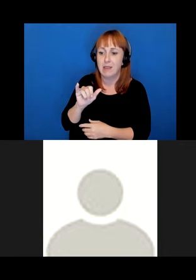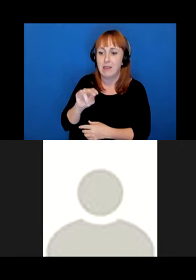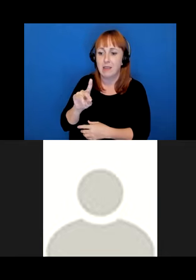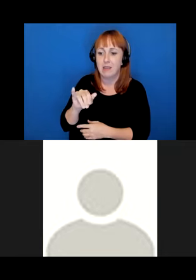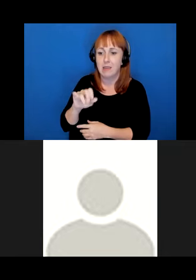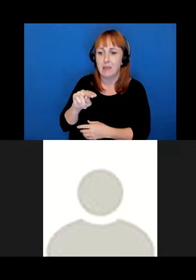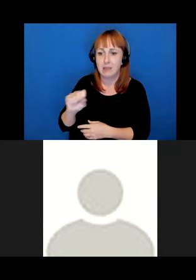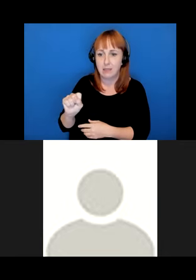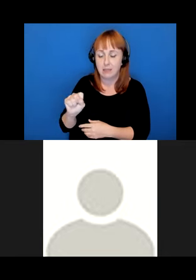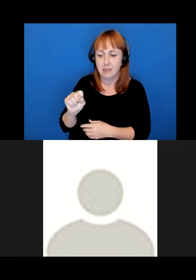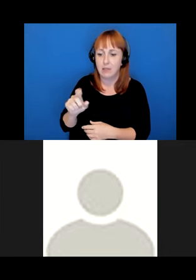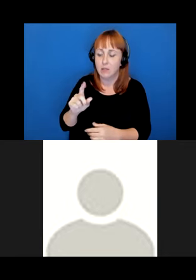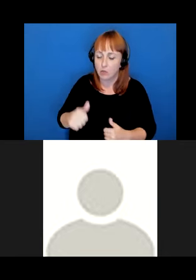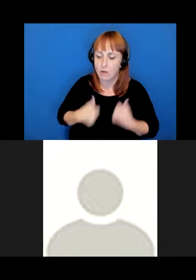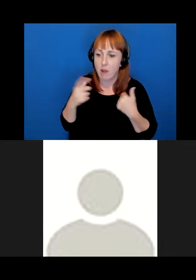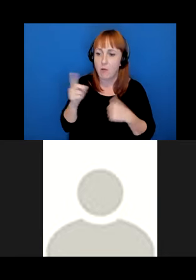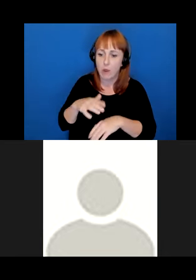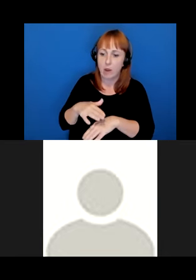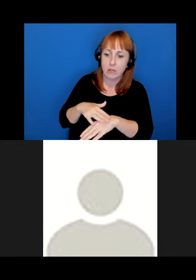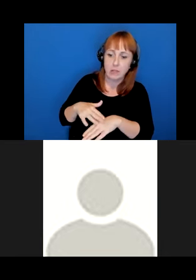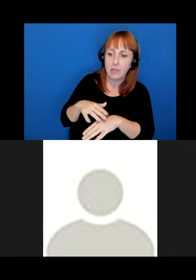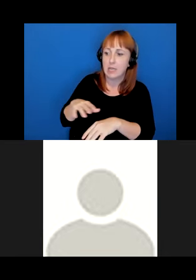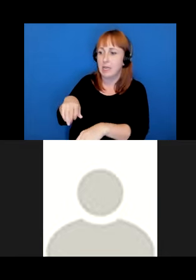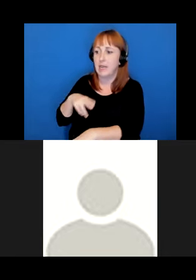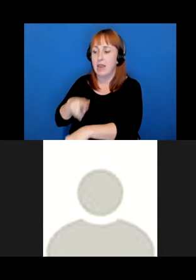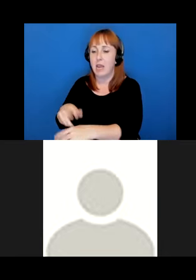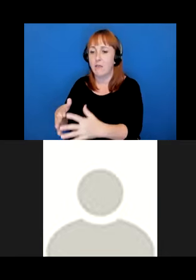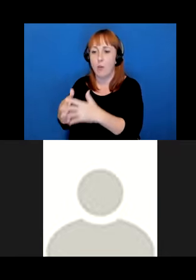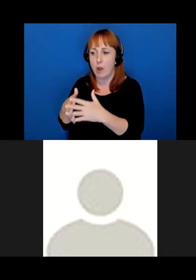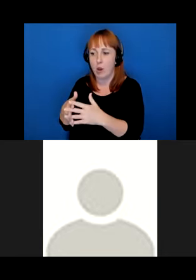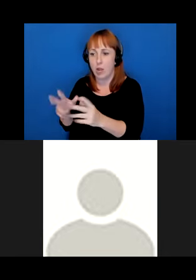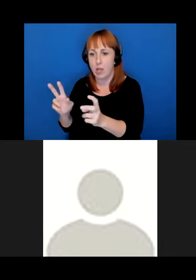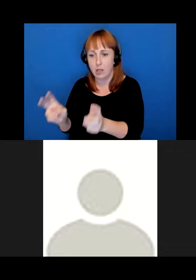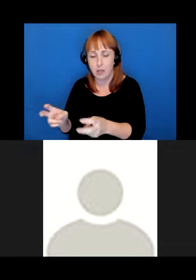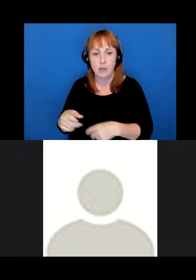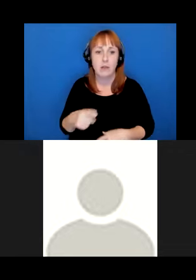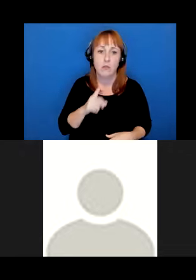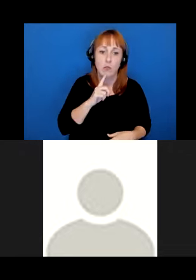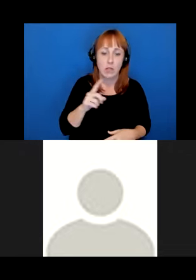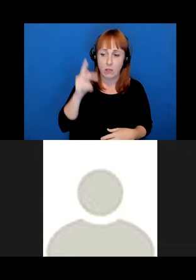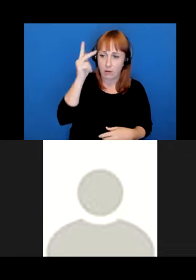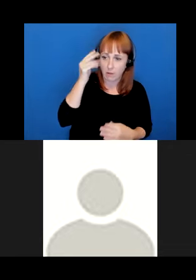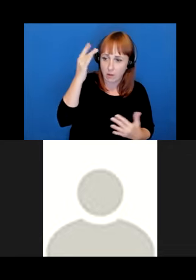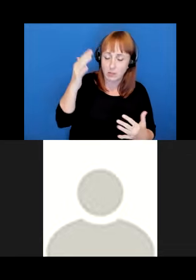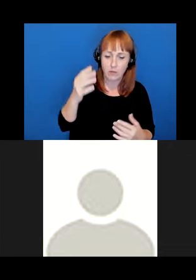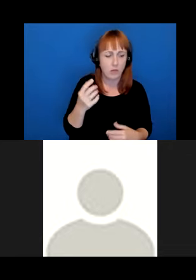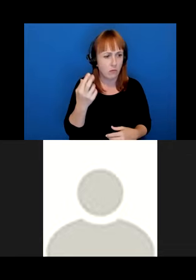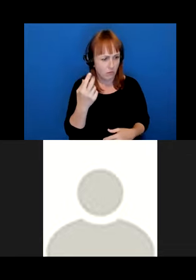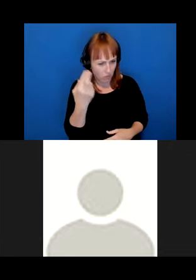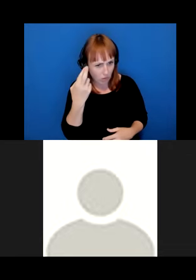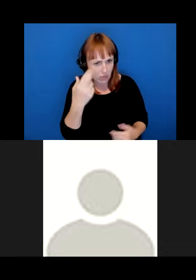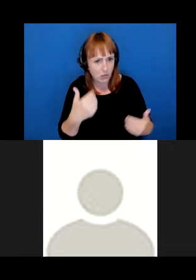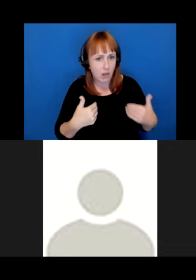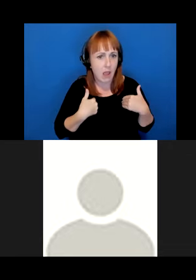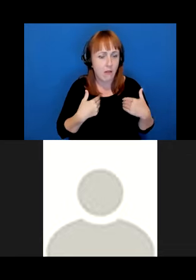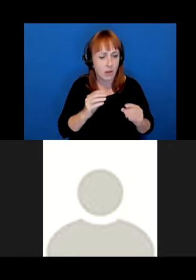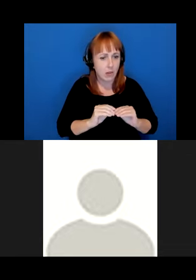of Native America radical indigenous and asserts that indigenous philosophies of knowledge are rational articulable coherent logics for ordering